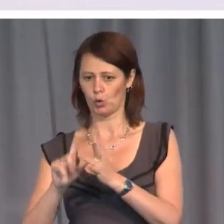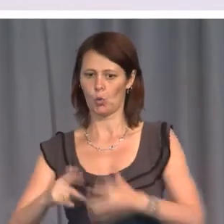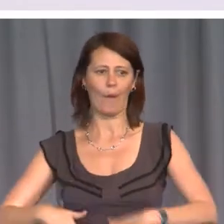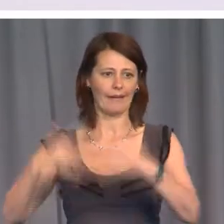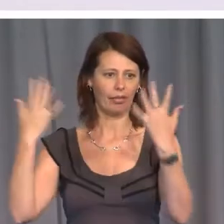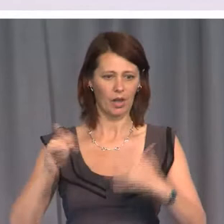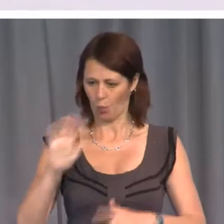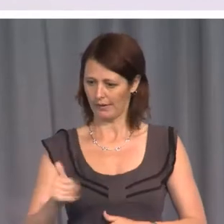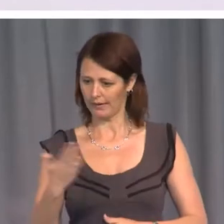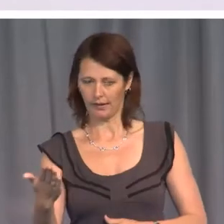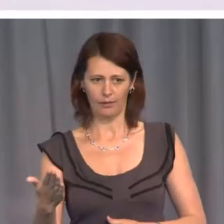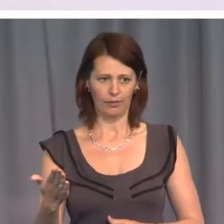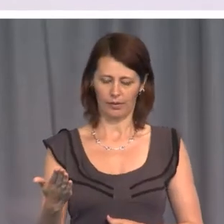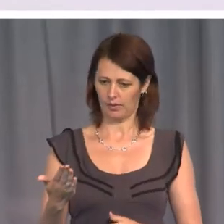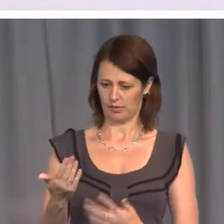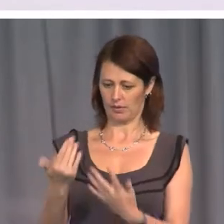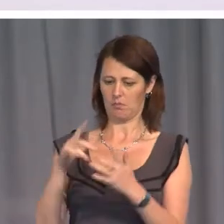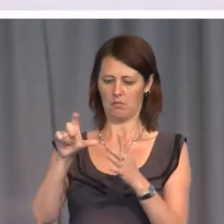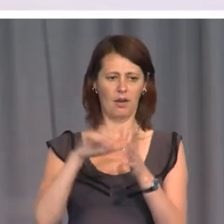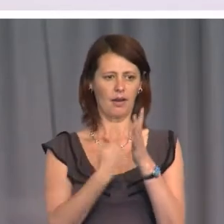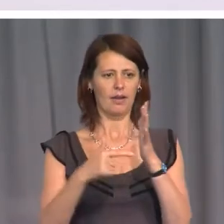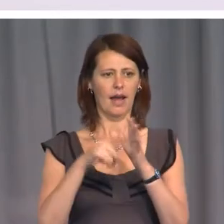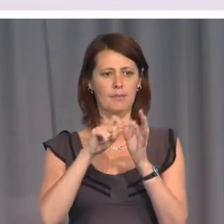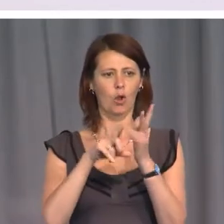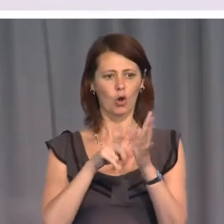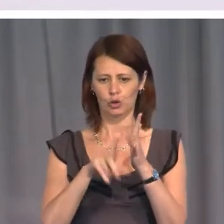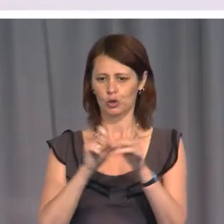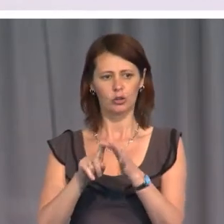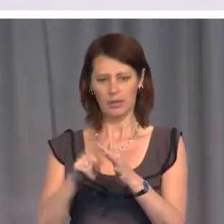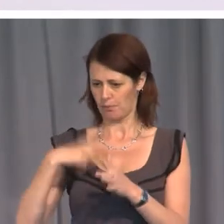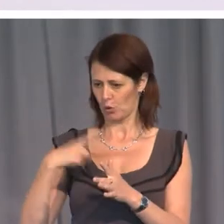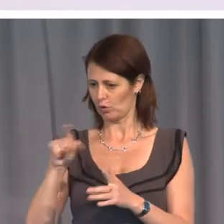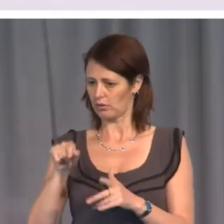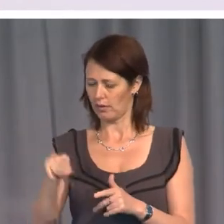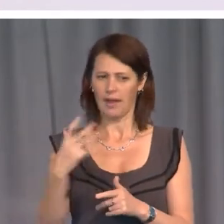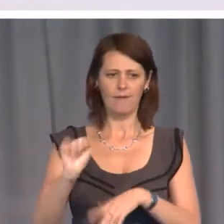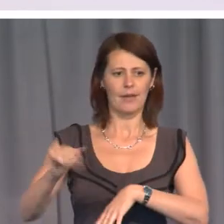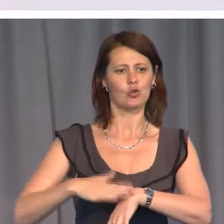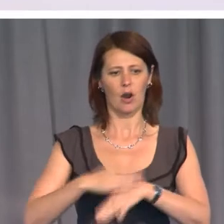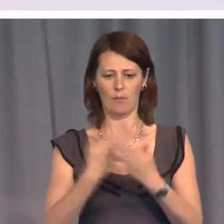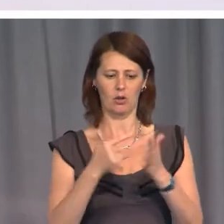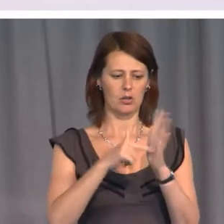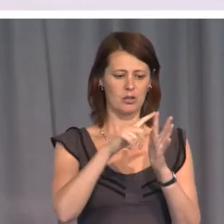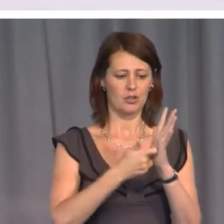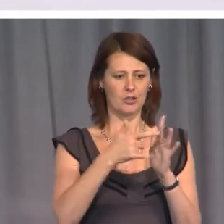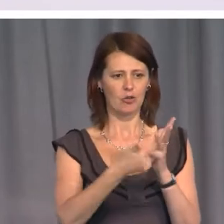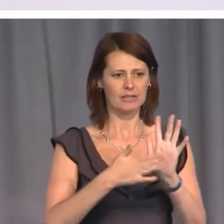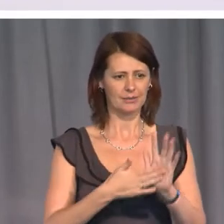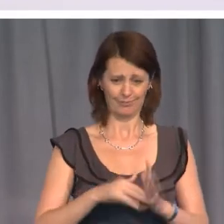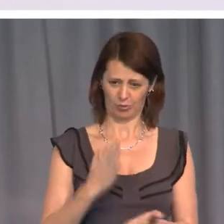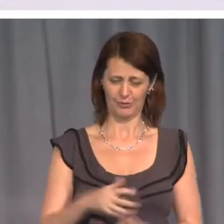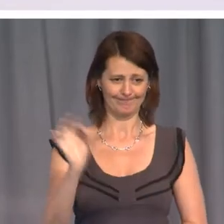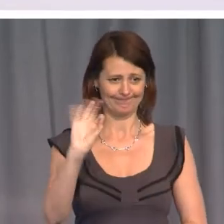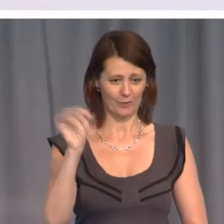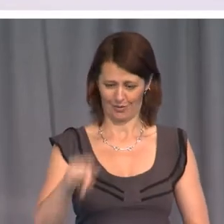give them a carte blanche because we think that they're spending their time on terrorism. Quite clearly, they're not. In